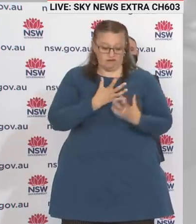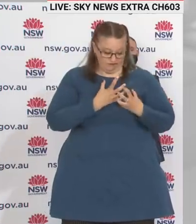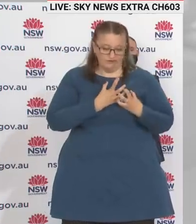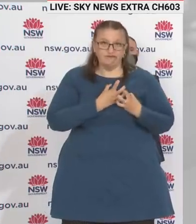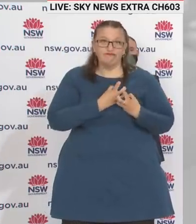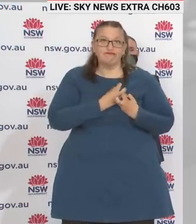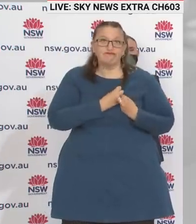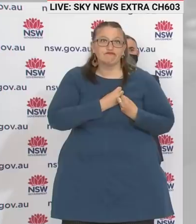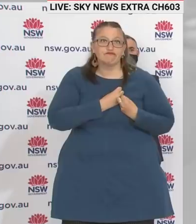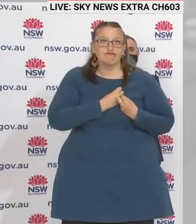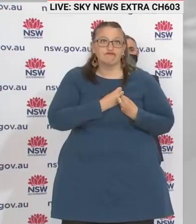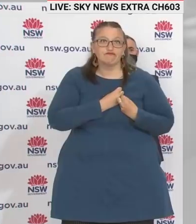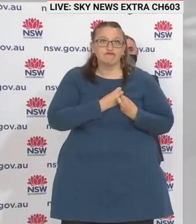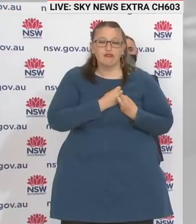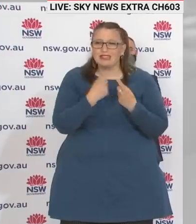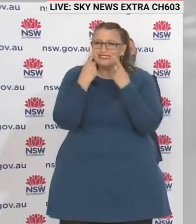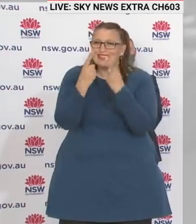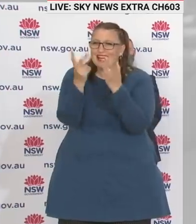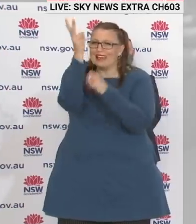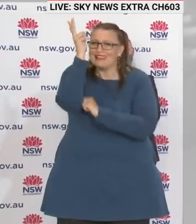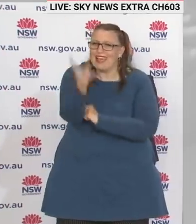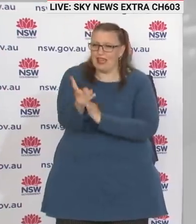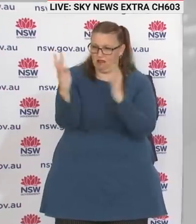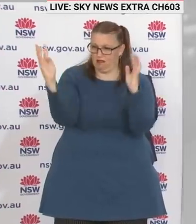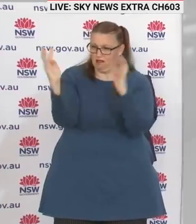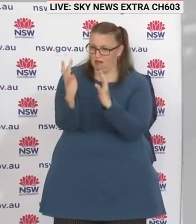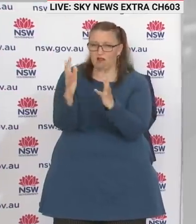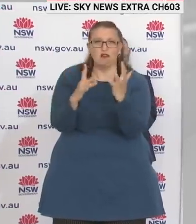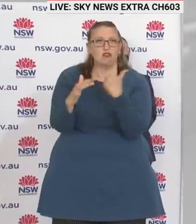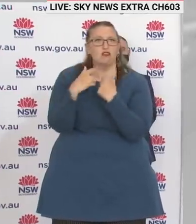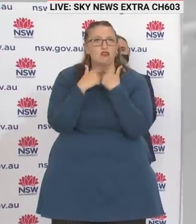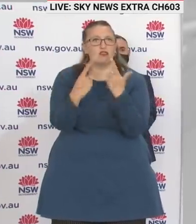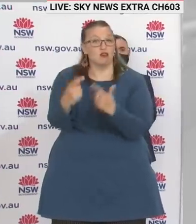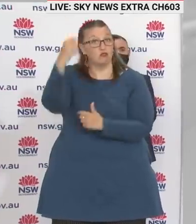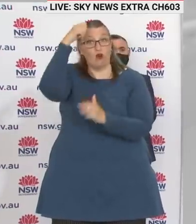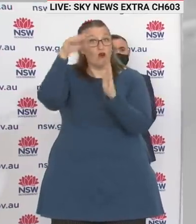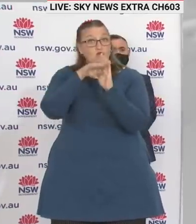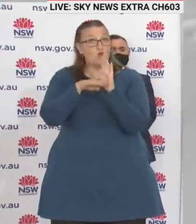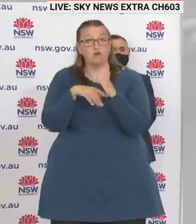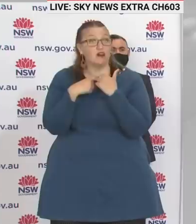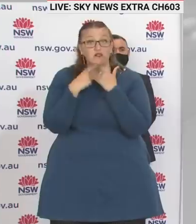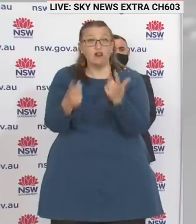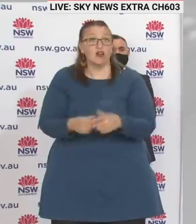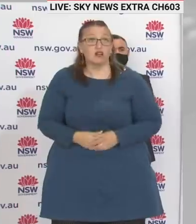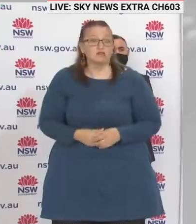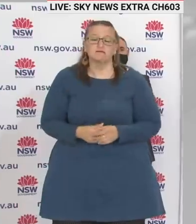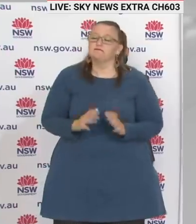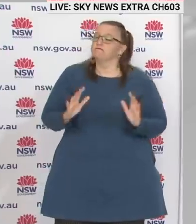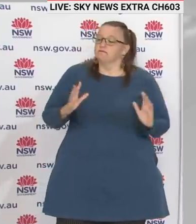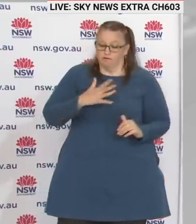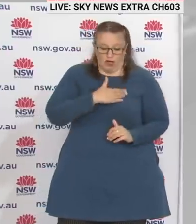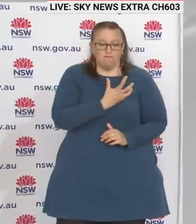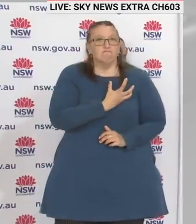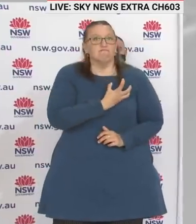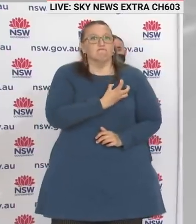it is heartbreaking. It causes us heartbreak every day, every day, to see examples of a number of people